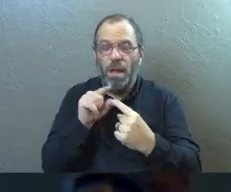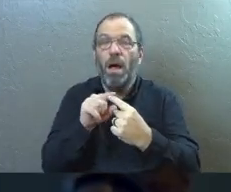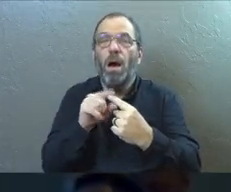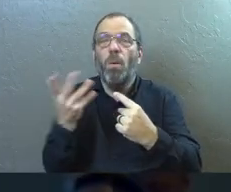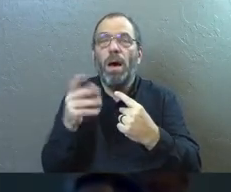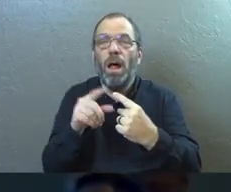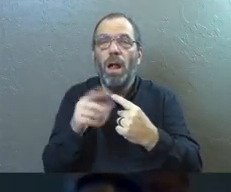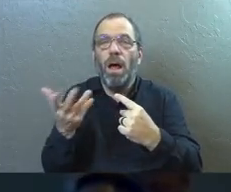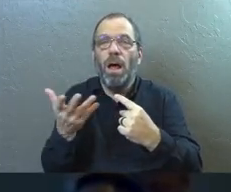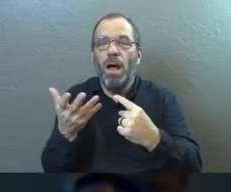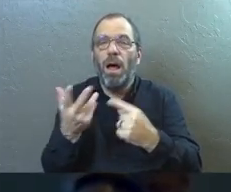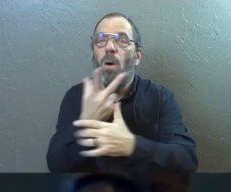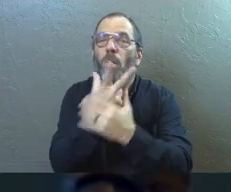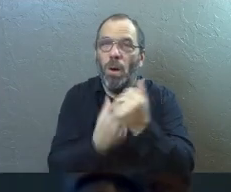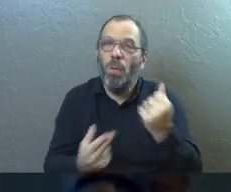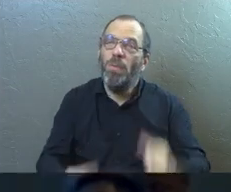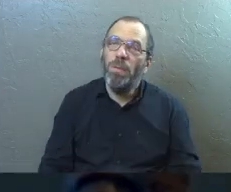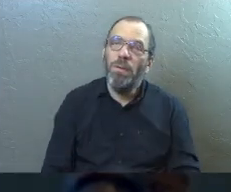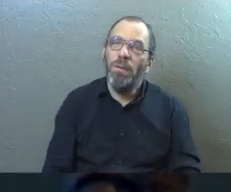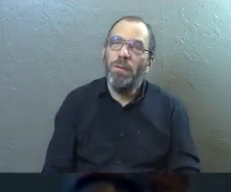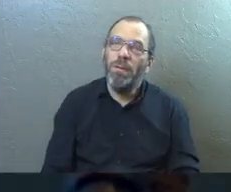Which is it? It's both.